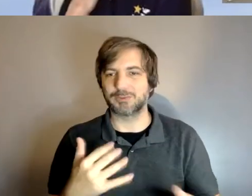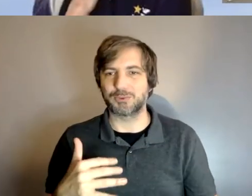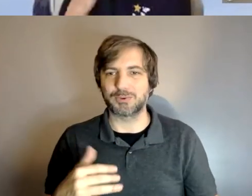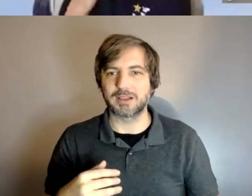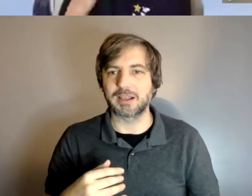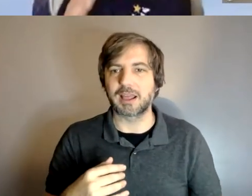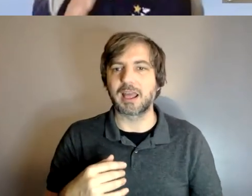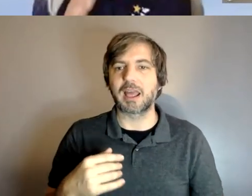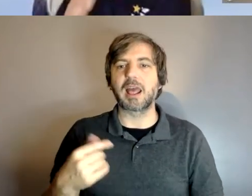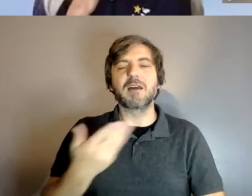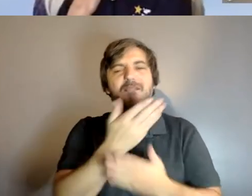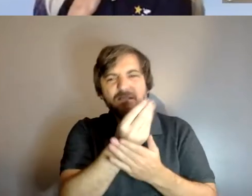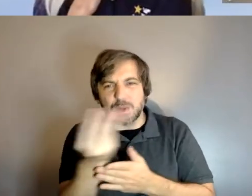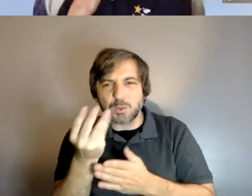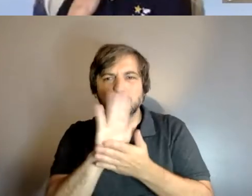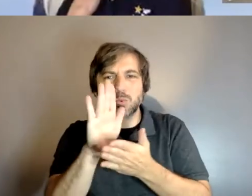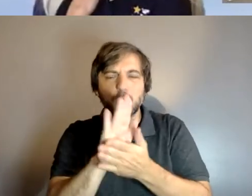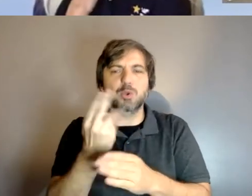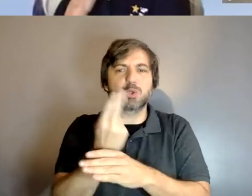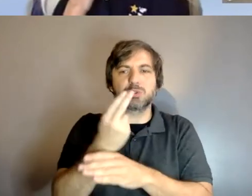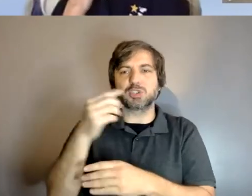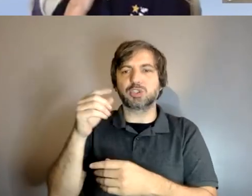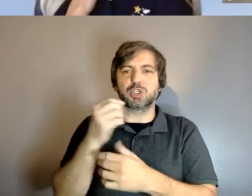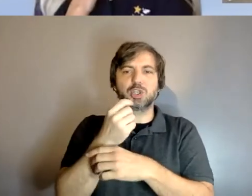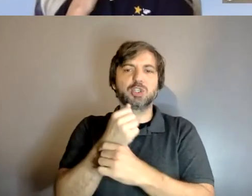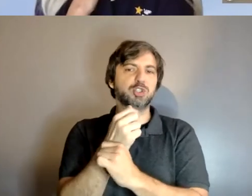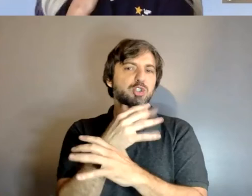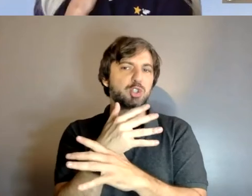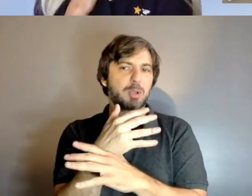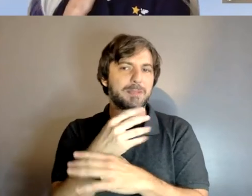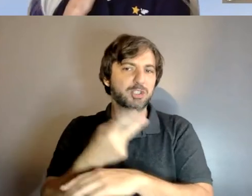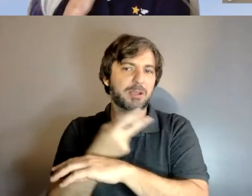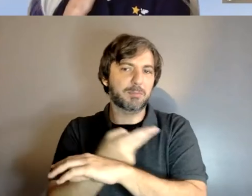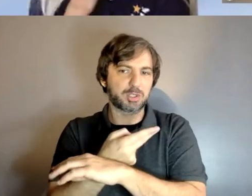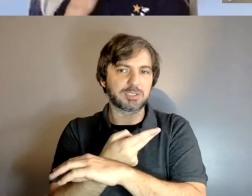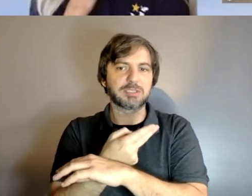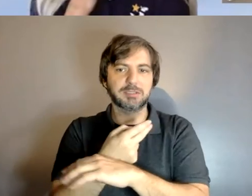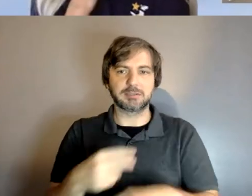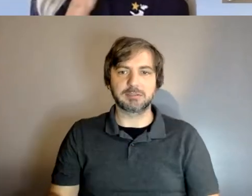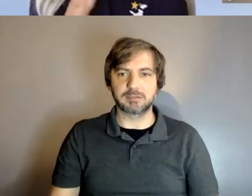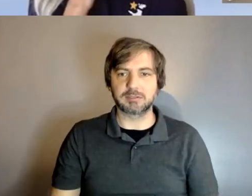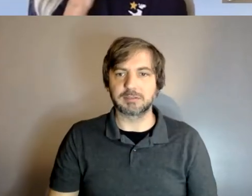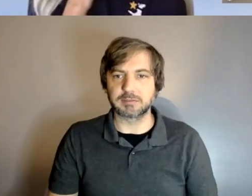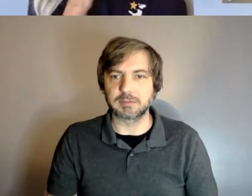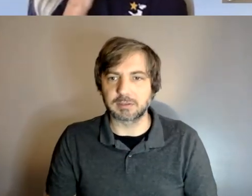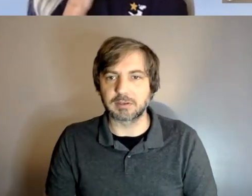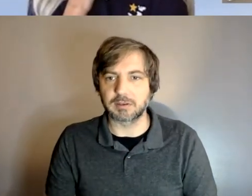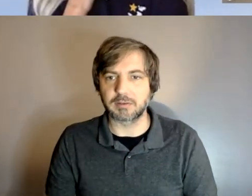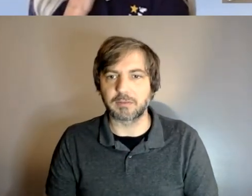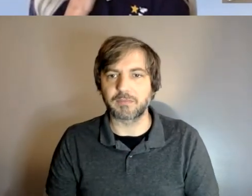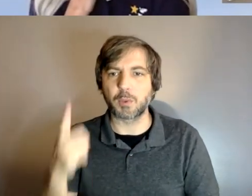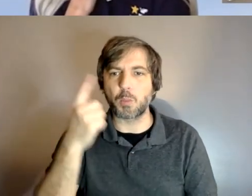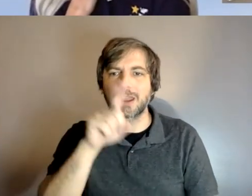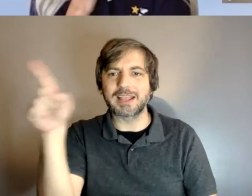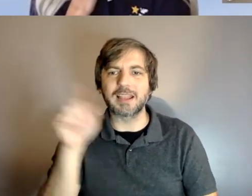schools that uses german shepherd so actually seeing eye um with they're based out of morristown new jersey um that's the oldest and the